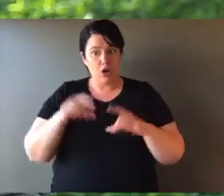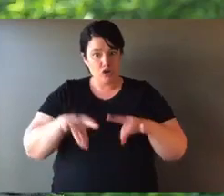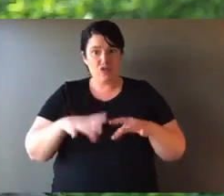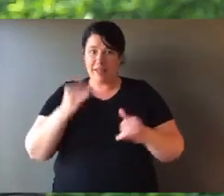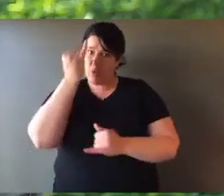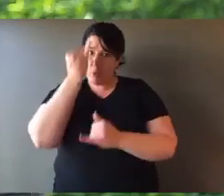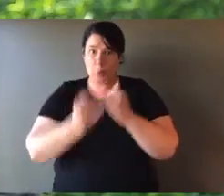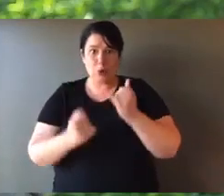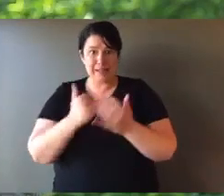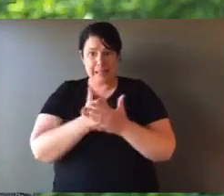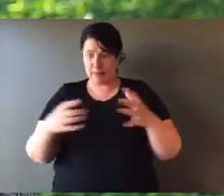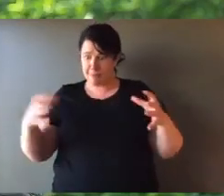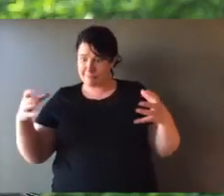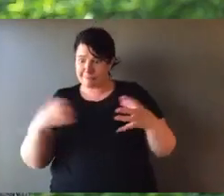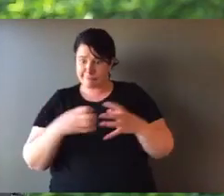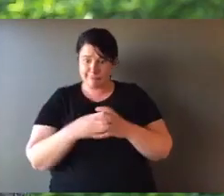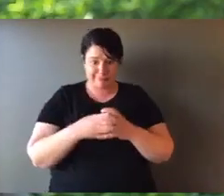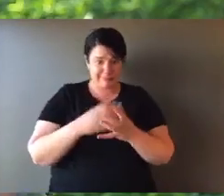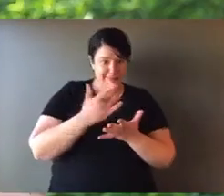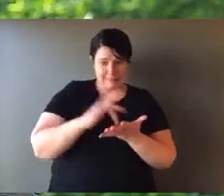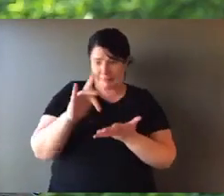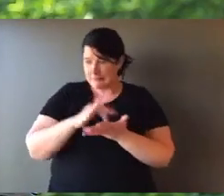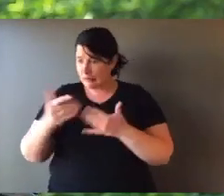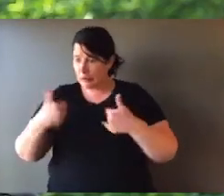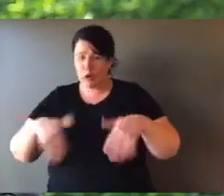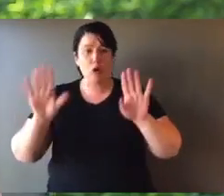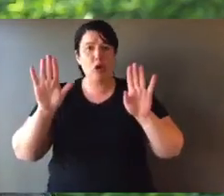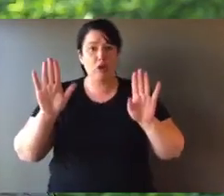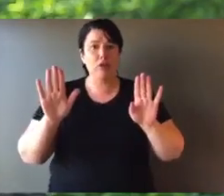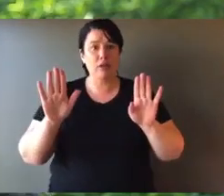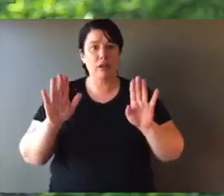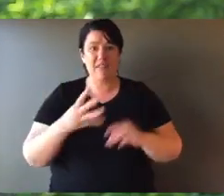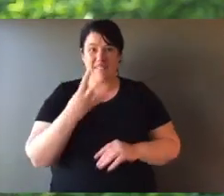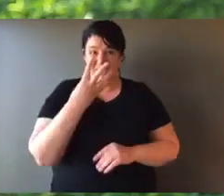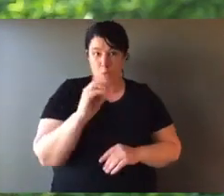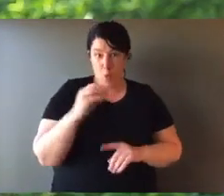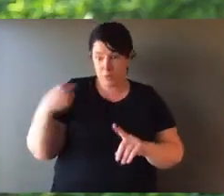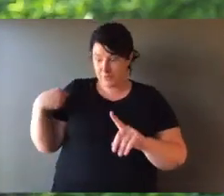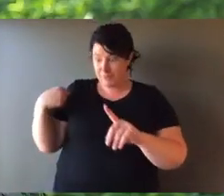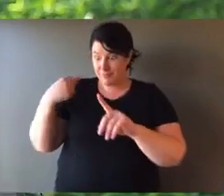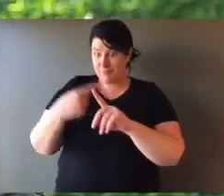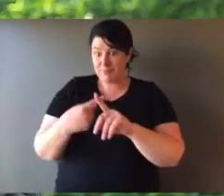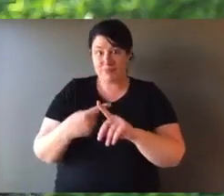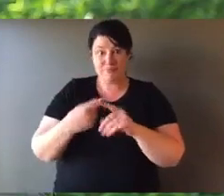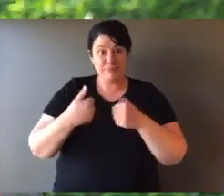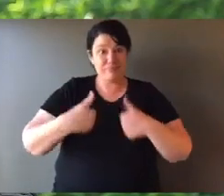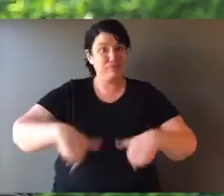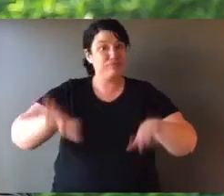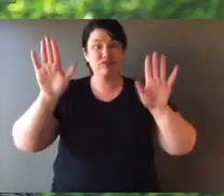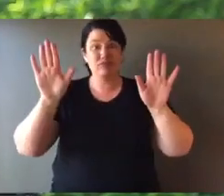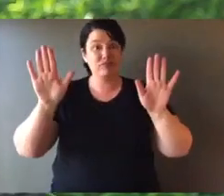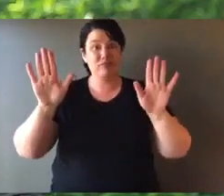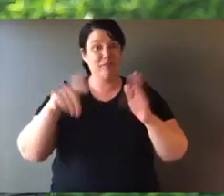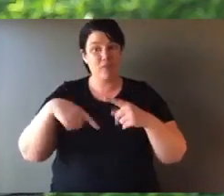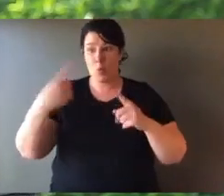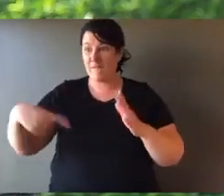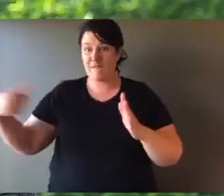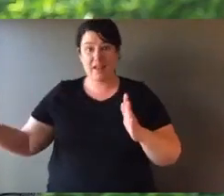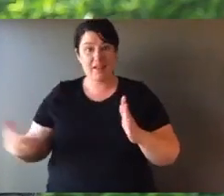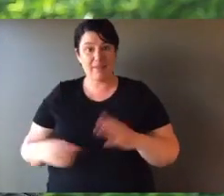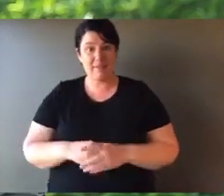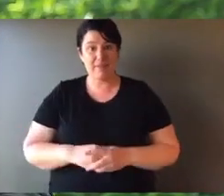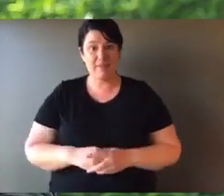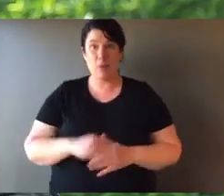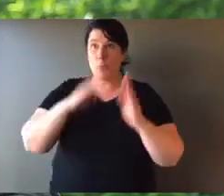Australia has the worst mammal extinction rate on earth. We've lost nearly 40 of our small mammals to extinction in the last couple of hundred